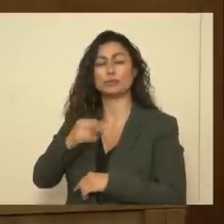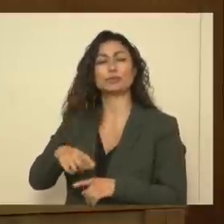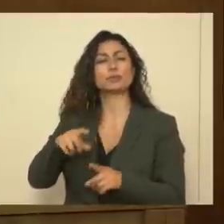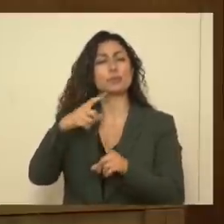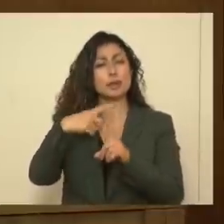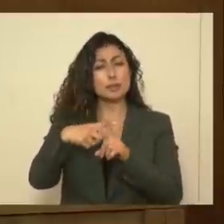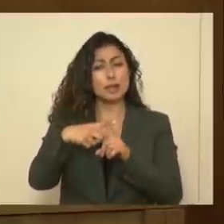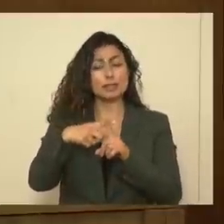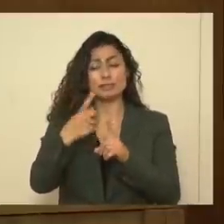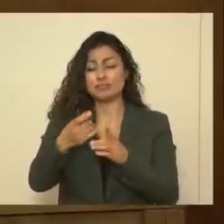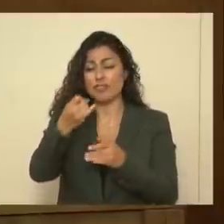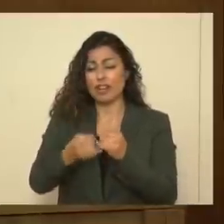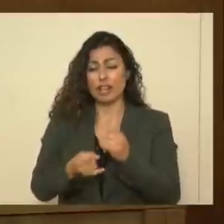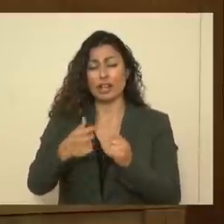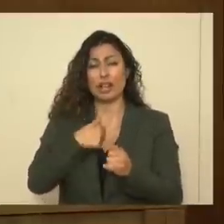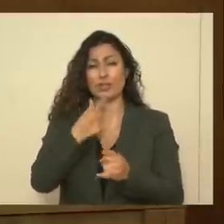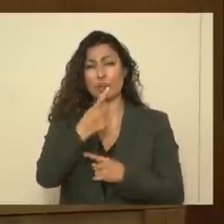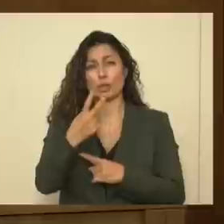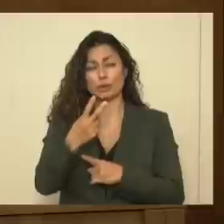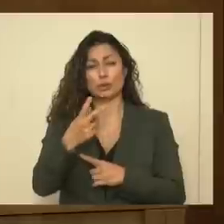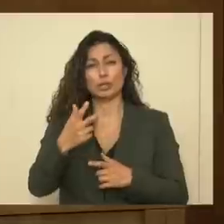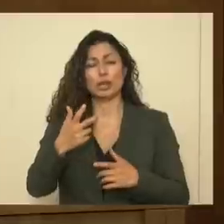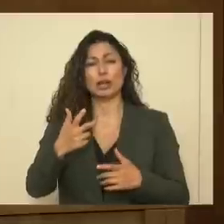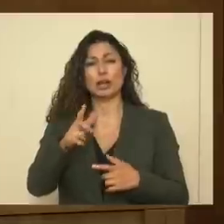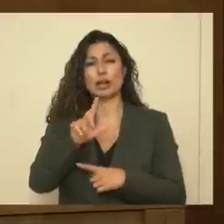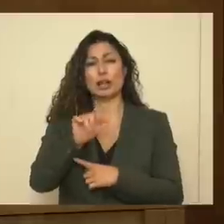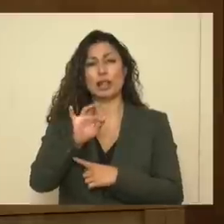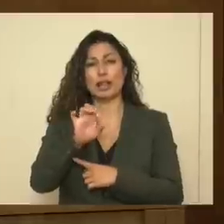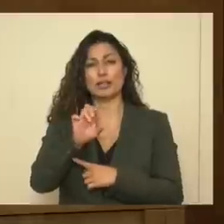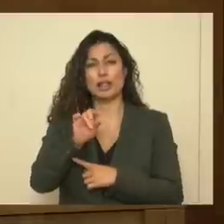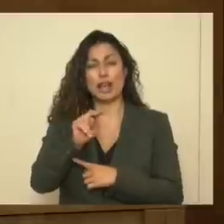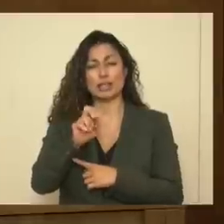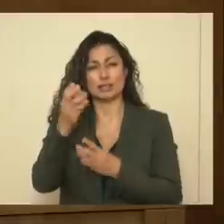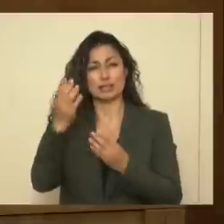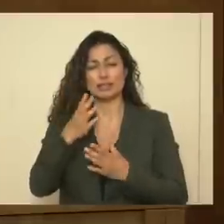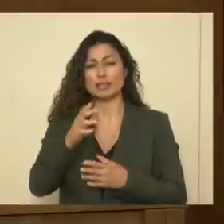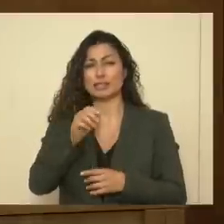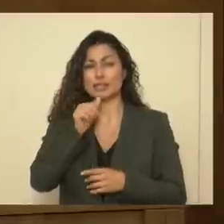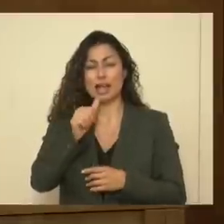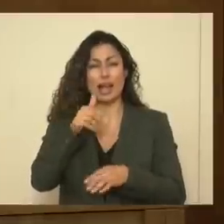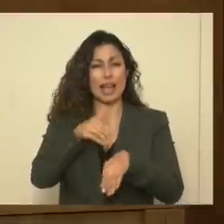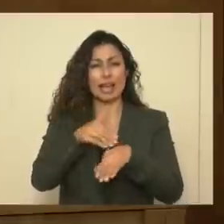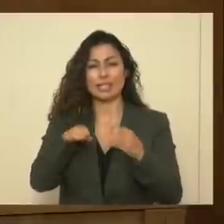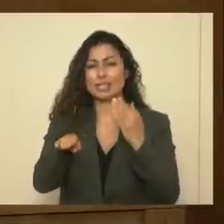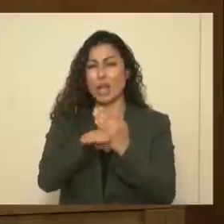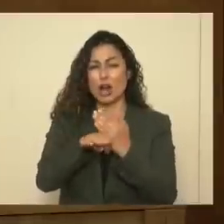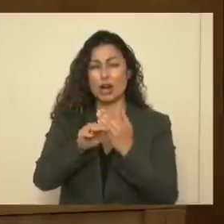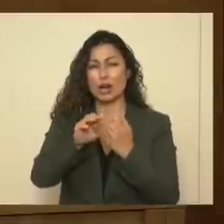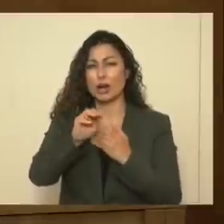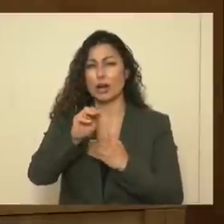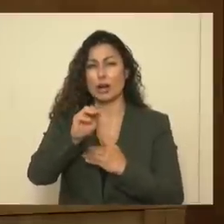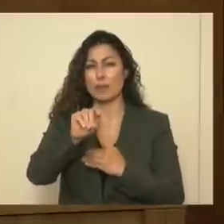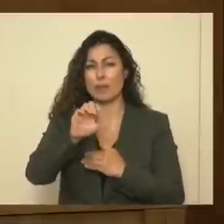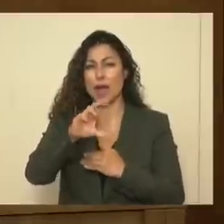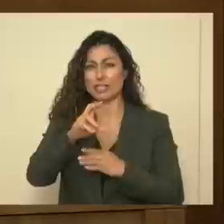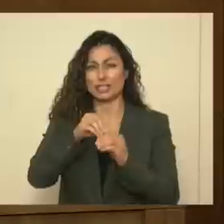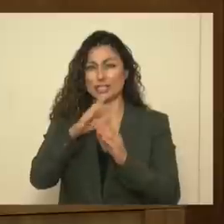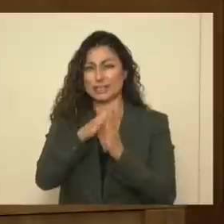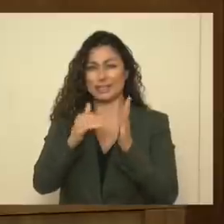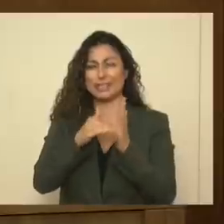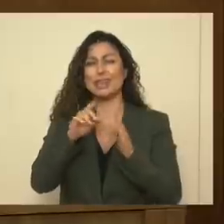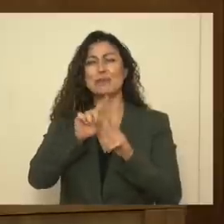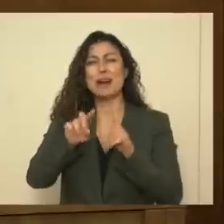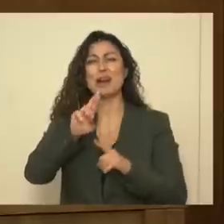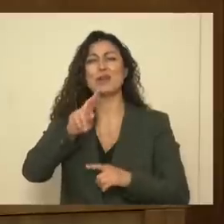finally, I have a couple lifelines texting me it was not a soccer match. In New Zealand, it was rugby. And